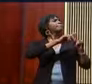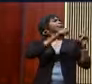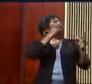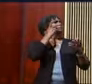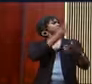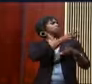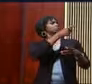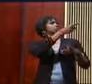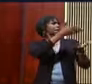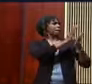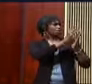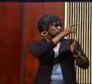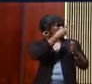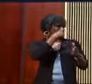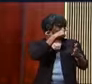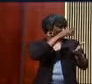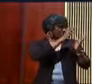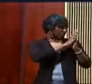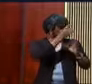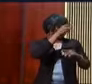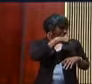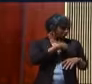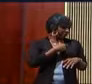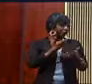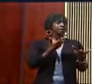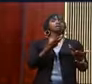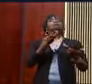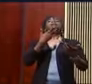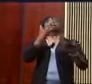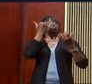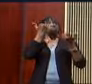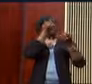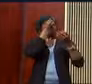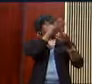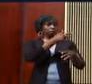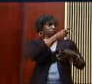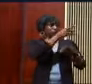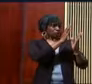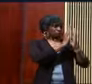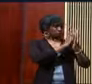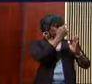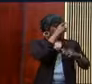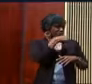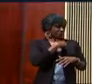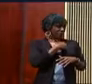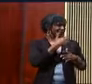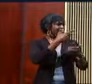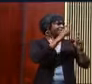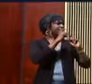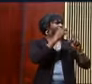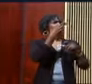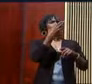here's a quote. I just want you to know, when you prayed for me, your prayer hoped me.